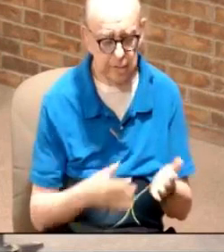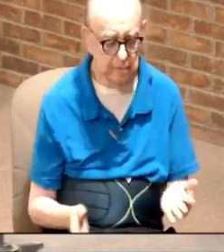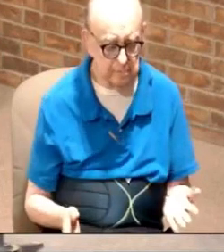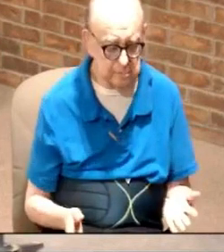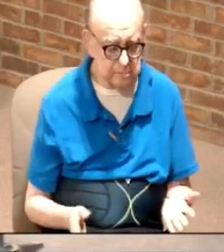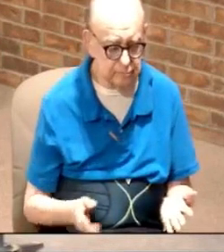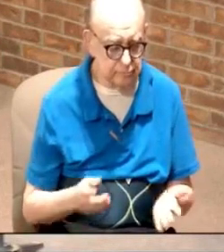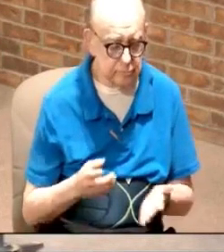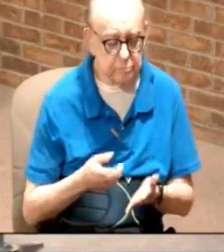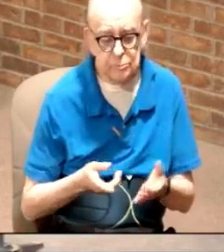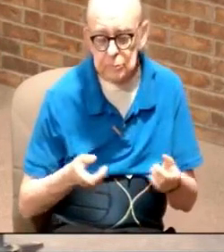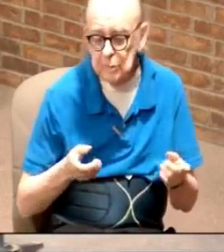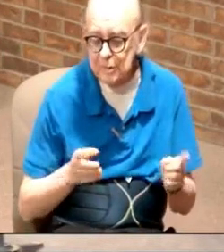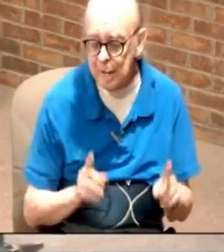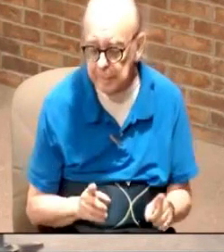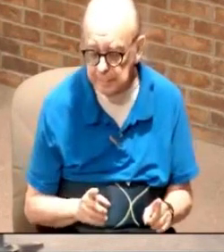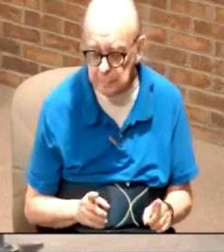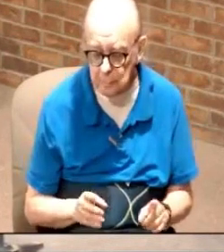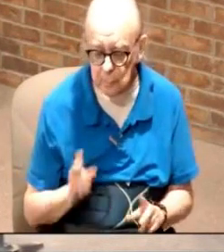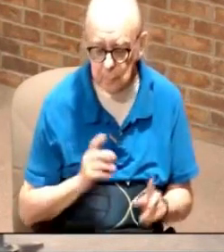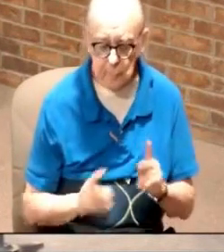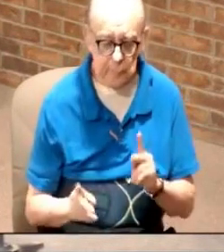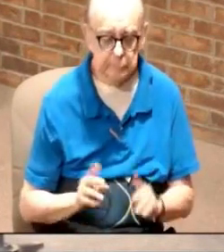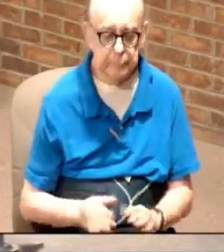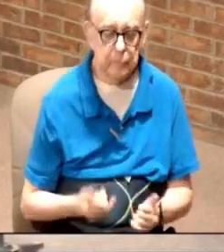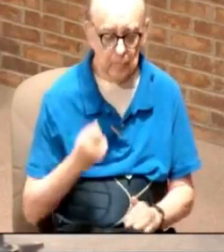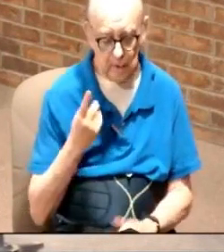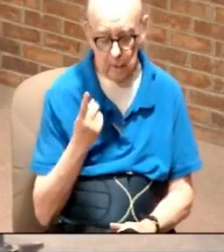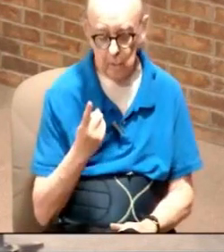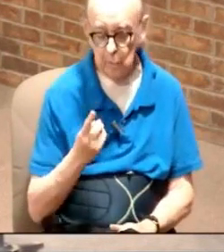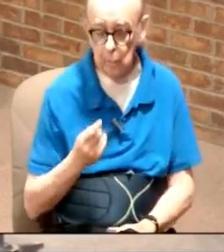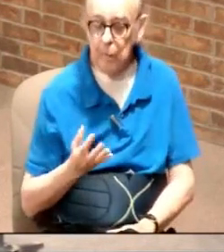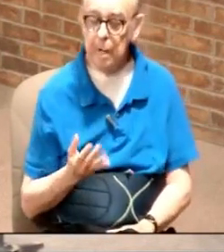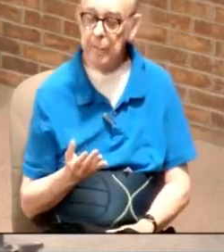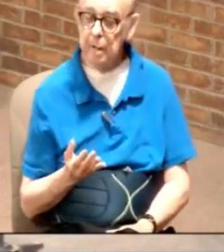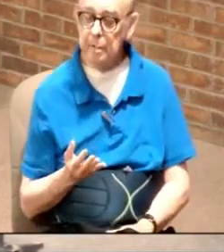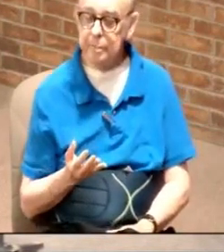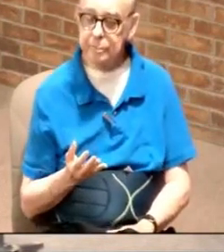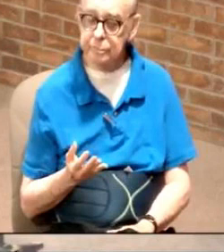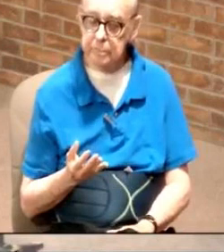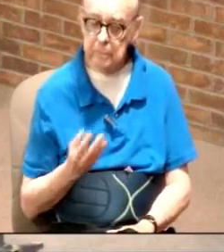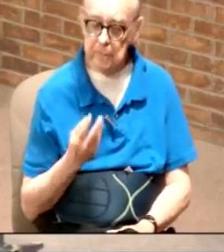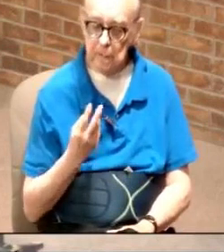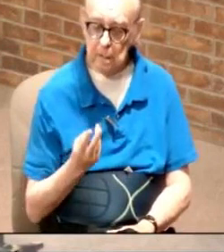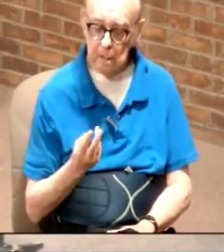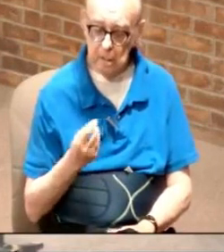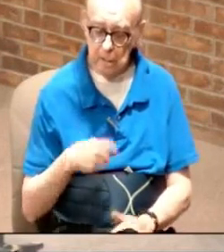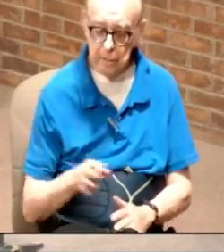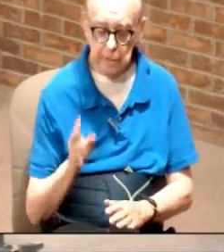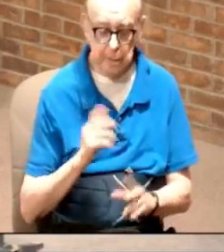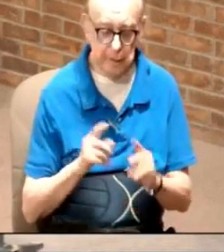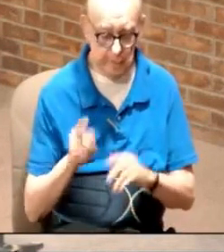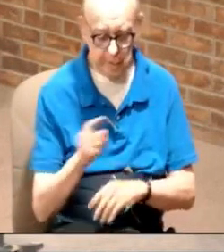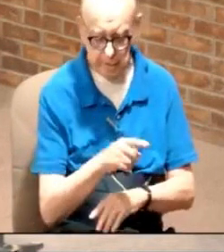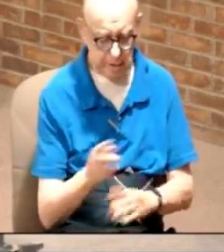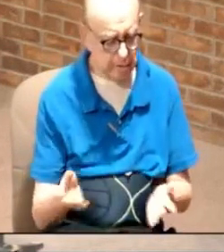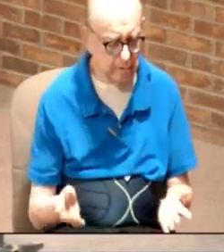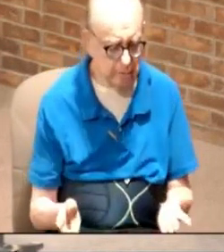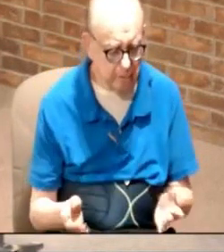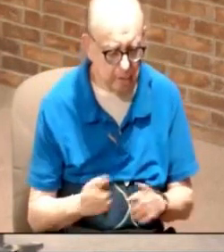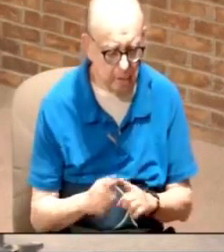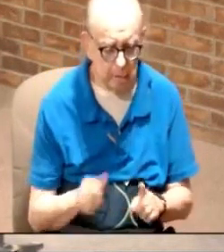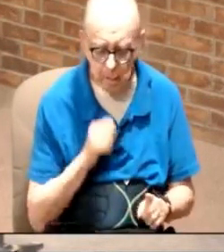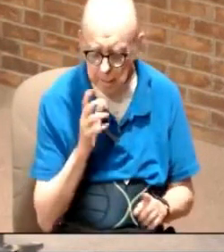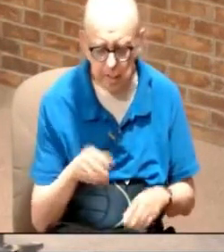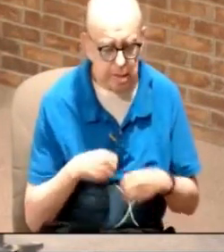And so what's happening is people are realizing that, hold on a minute. You're sending people here, here, and here, but you're